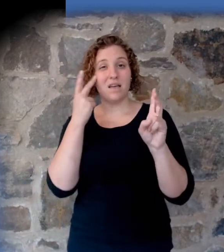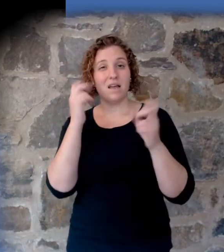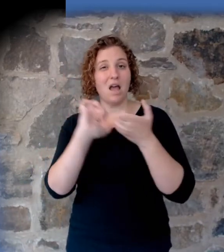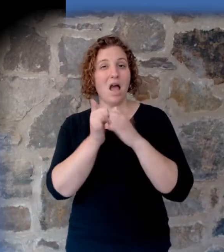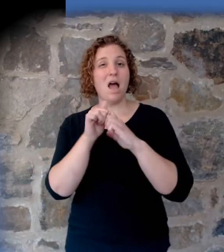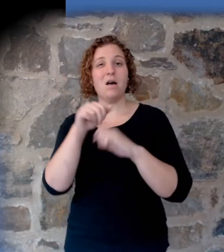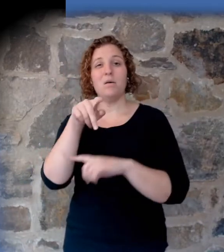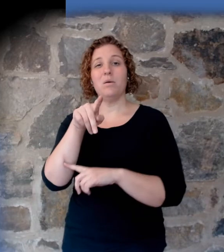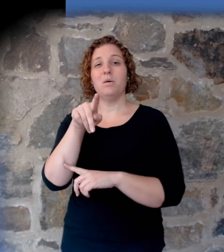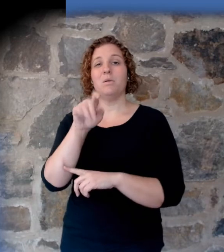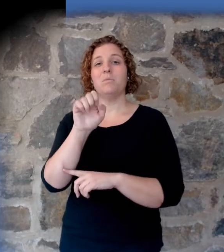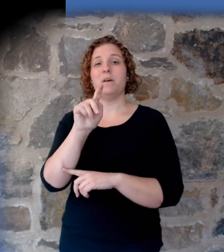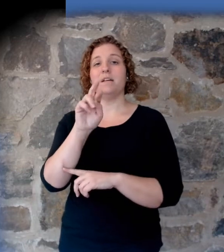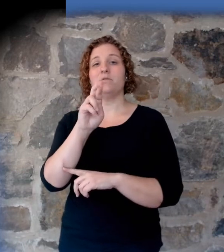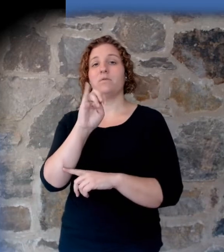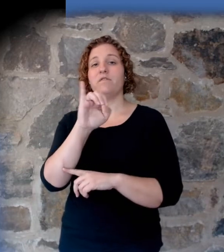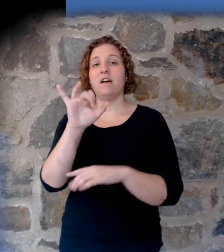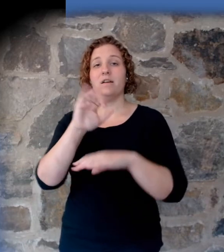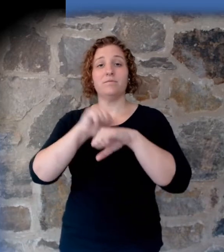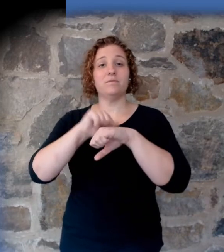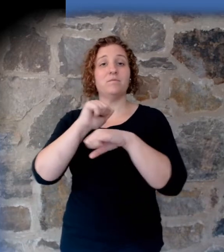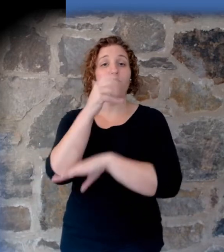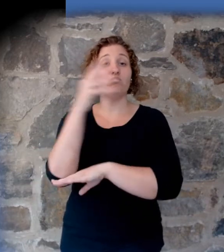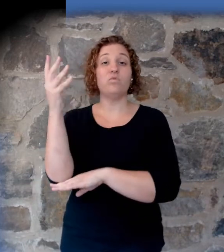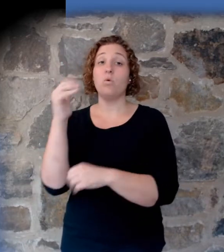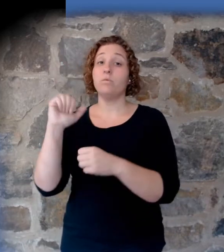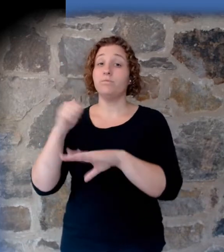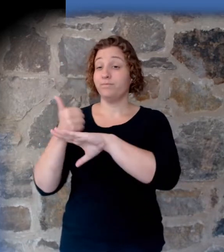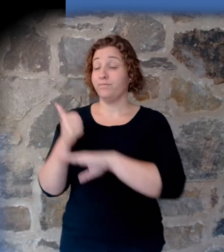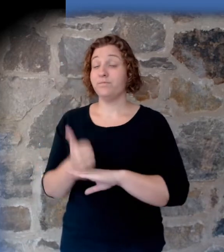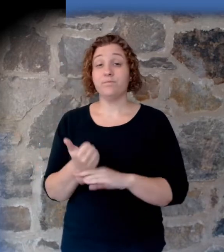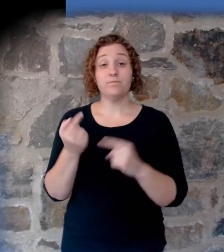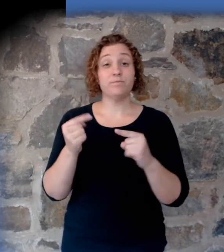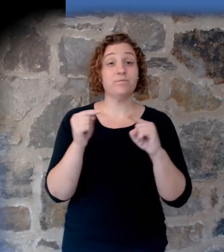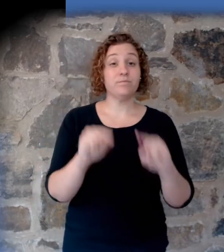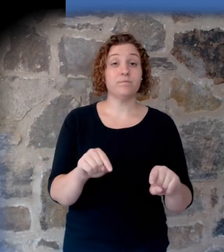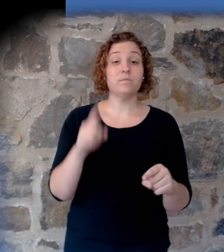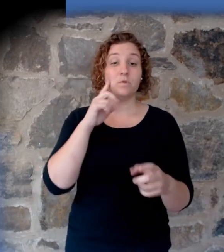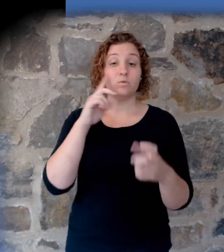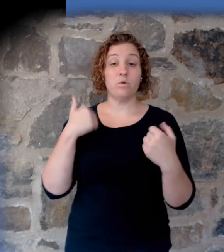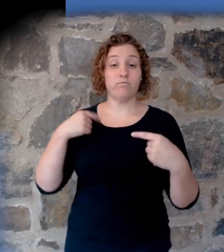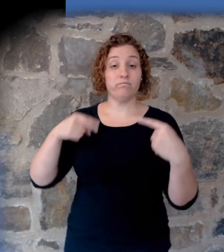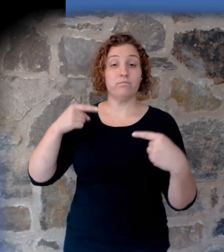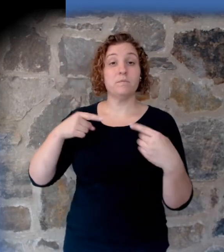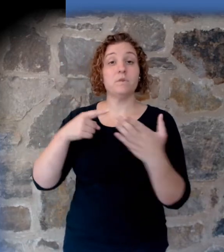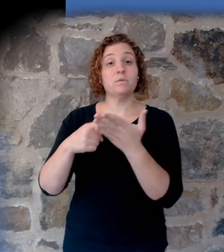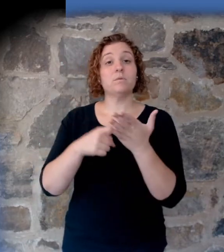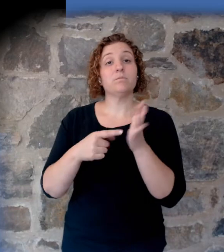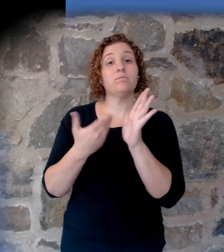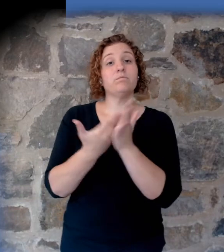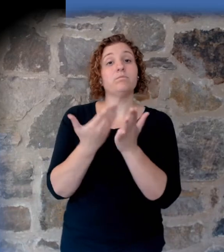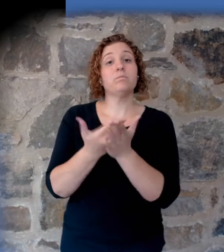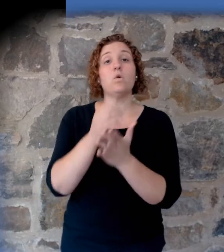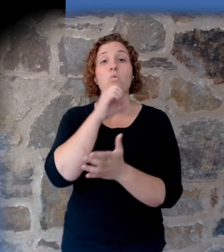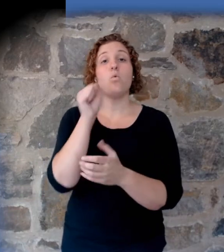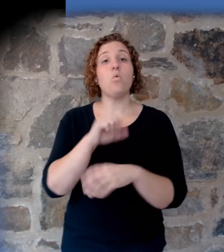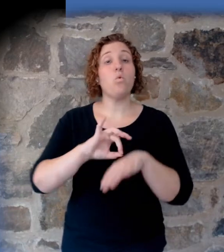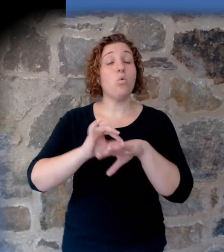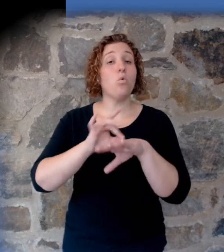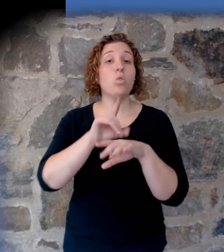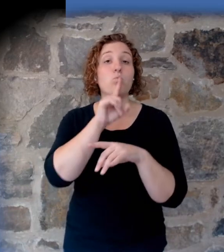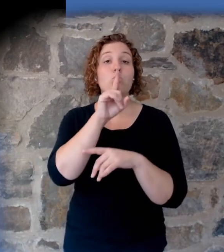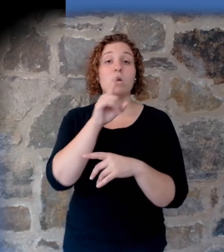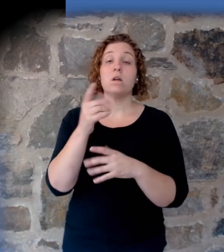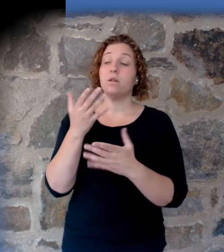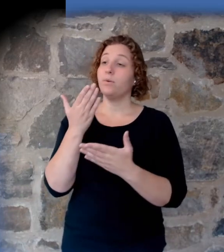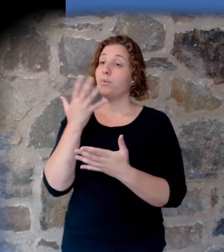was actually formed. So you have basically arguments for an old earth that Mount St. Helens has really done a lot to topple.